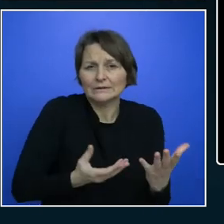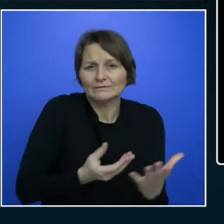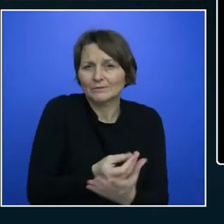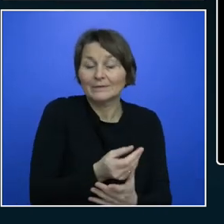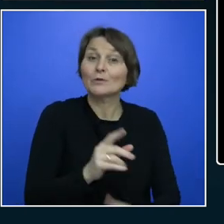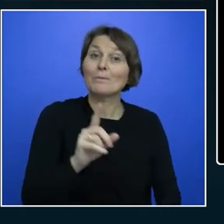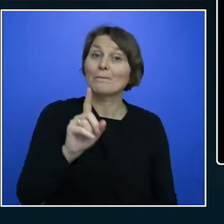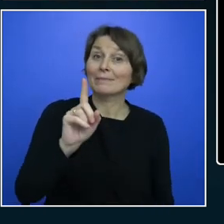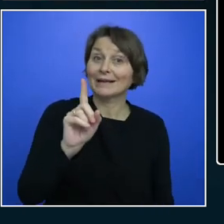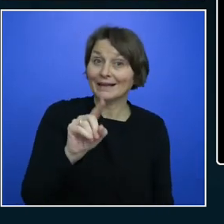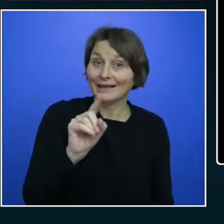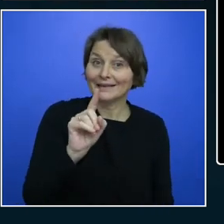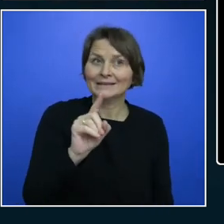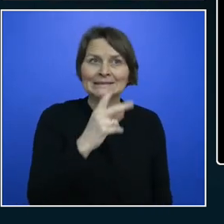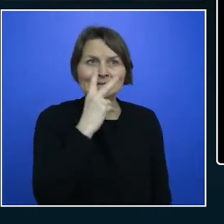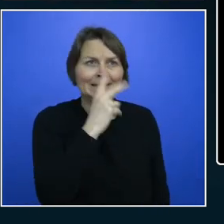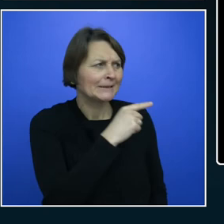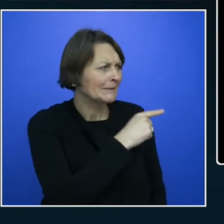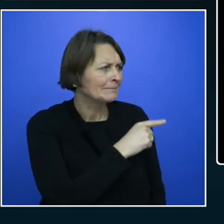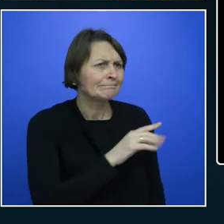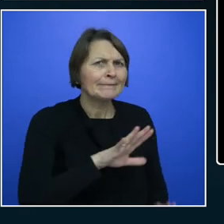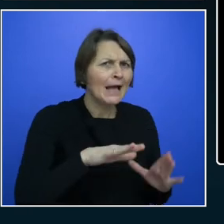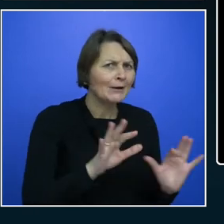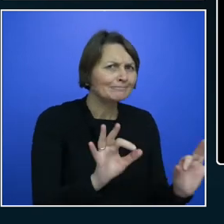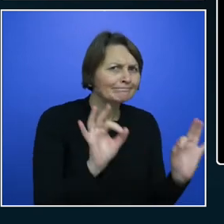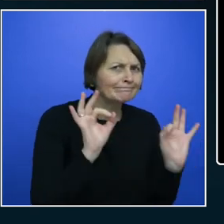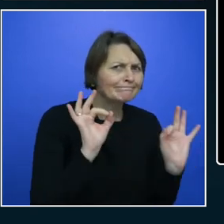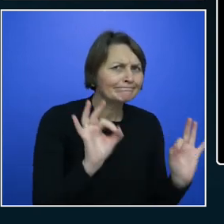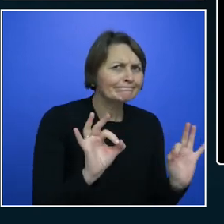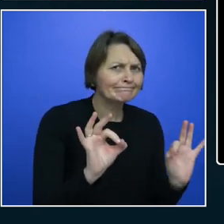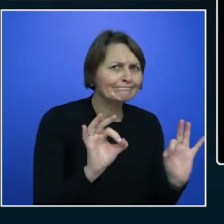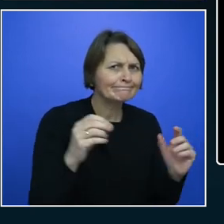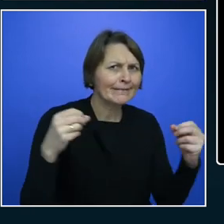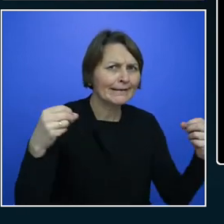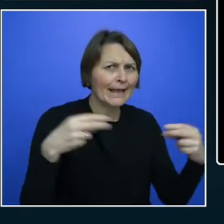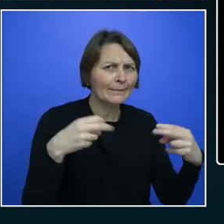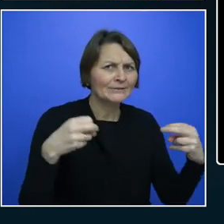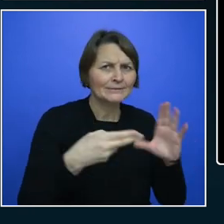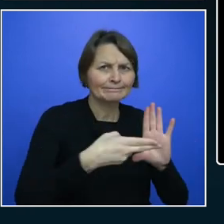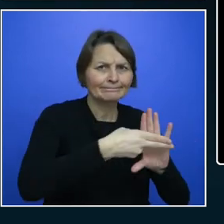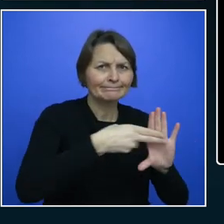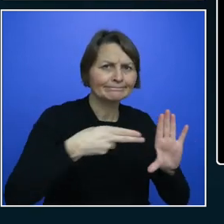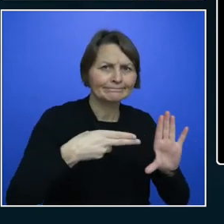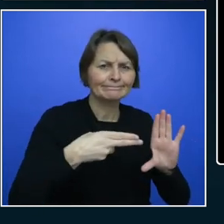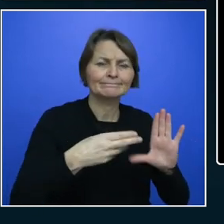And I'm going to see exactly what the right caption is, though. Then there's the image. And it says,